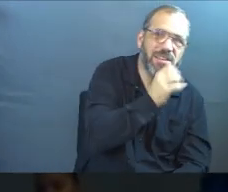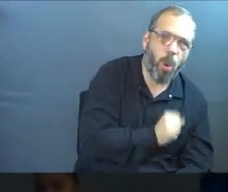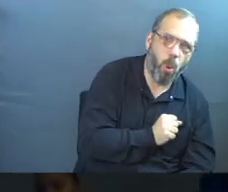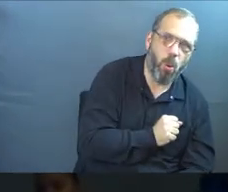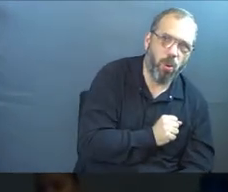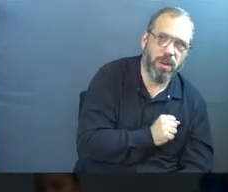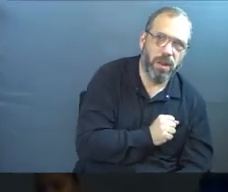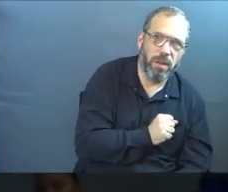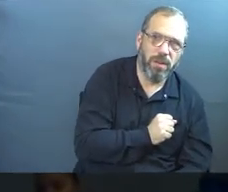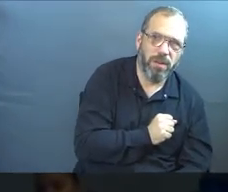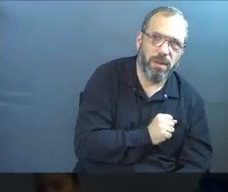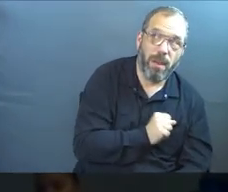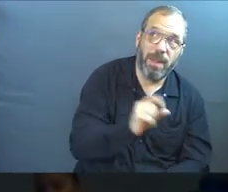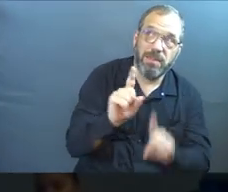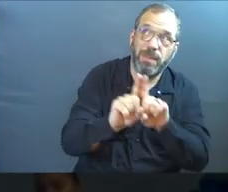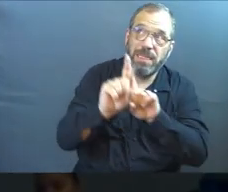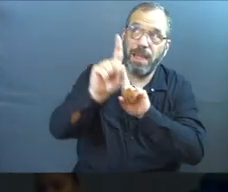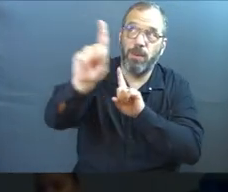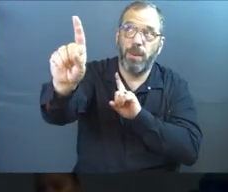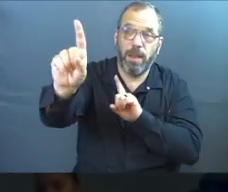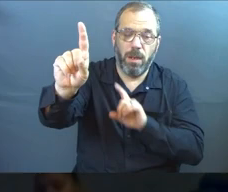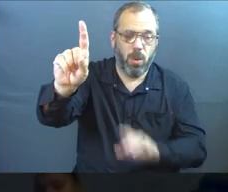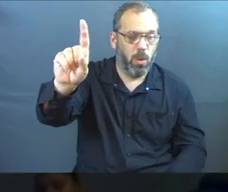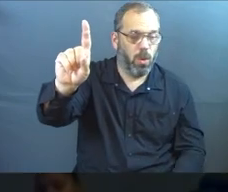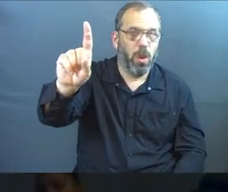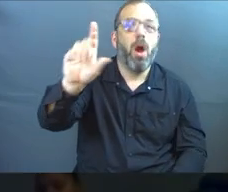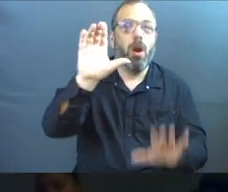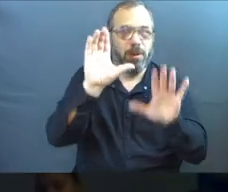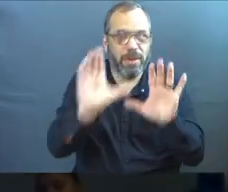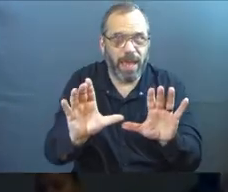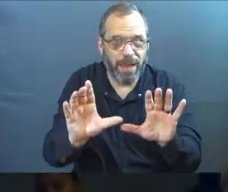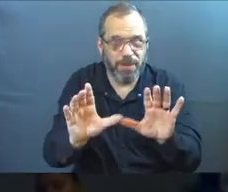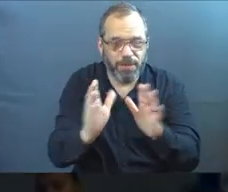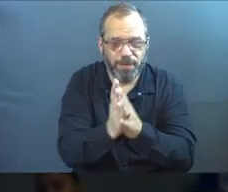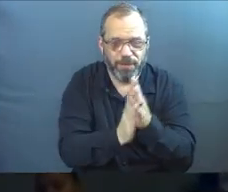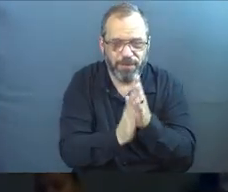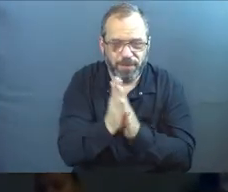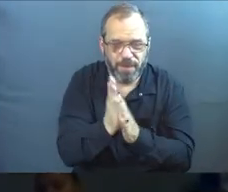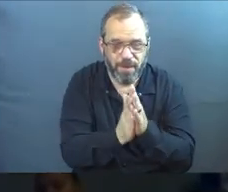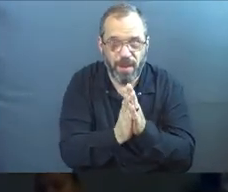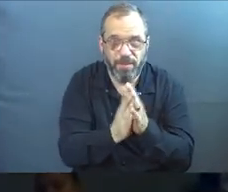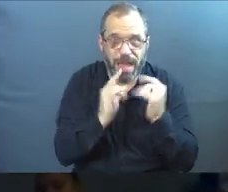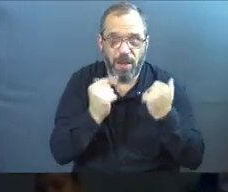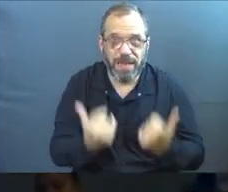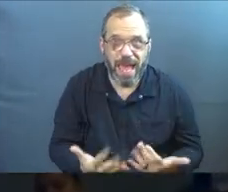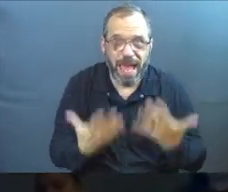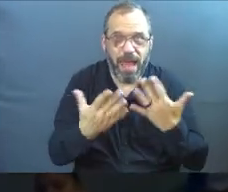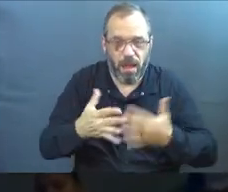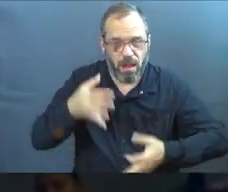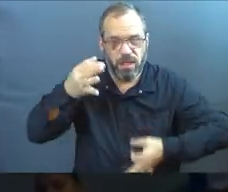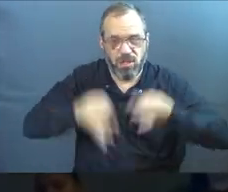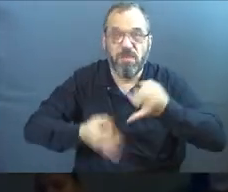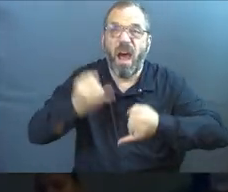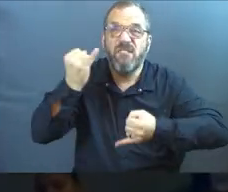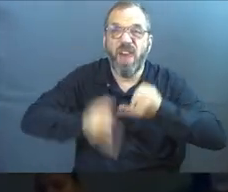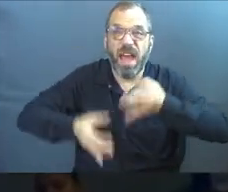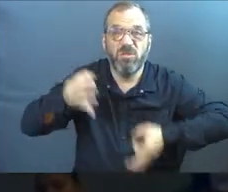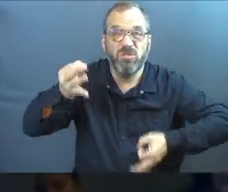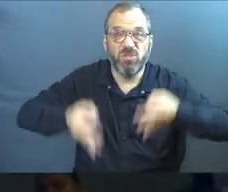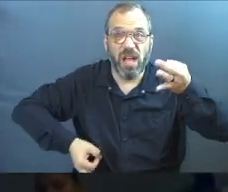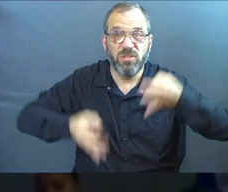To be separated from the presence of God. Okay, so we're going to talk some more about hell and judgment, final judgment.